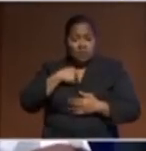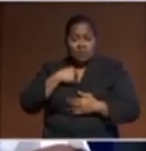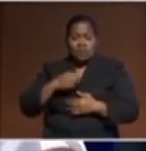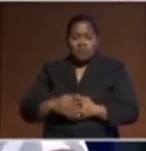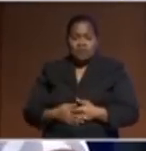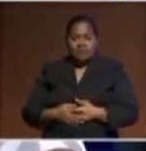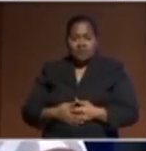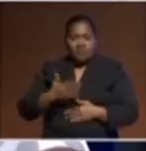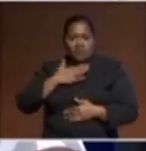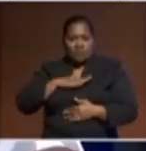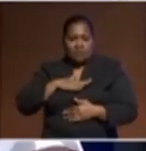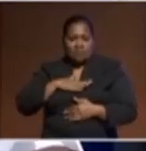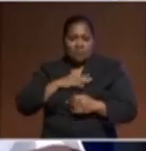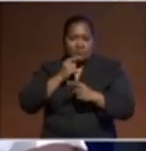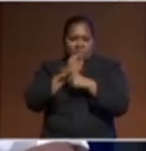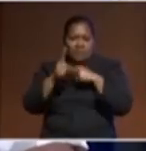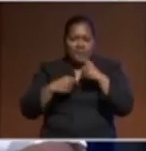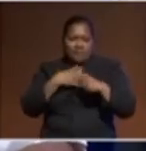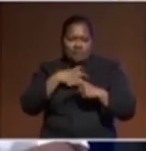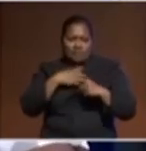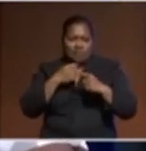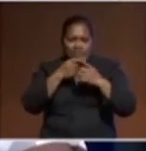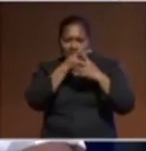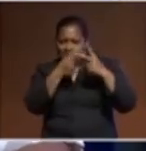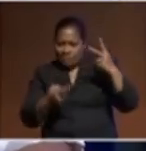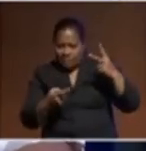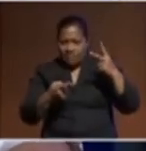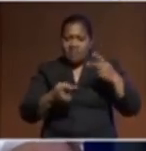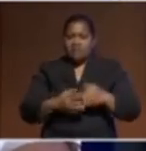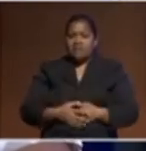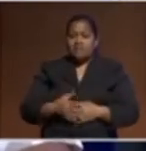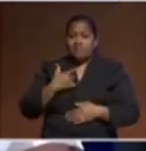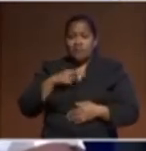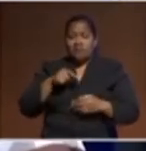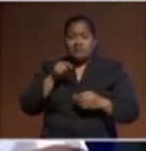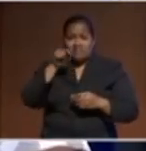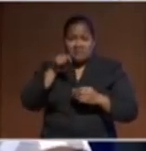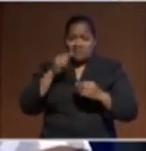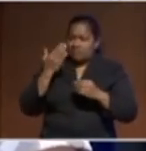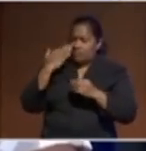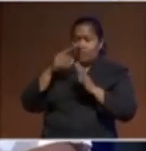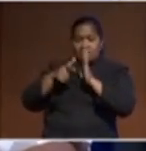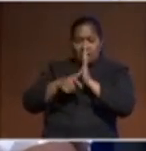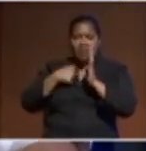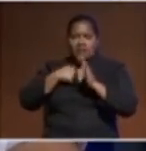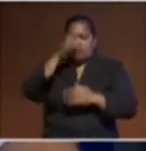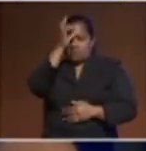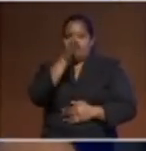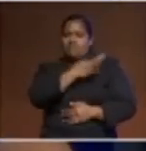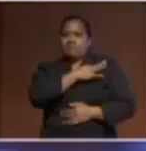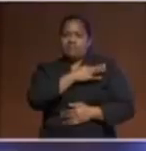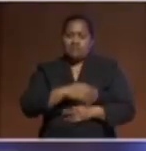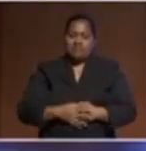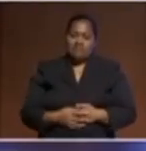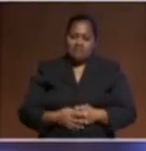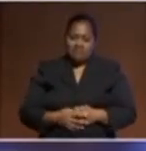talk about it a little bit because those were the points in time that I believe I got interested